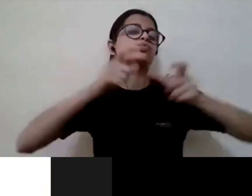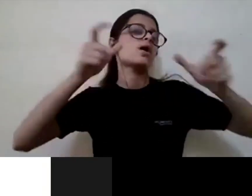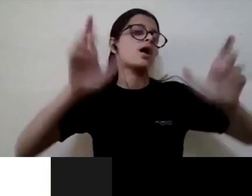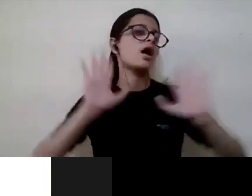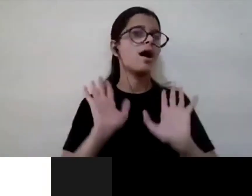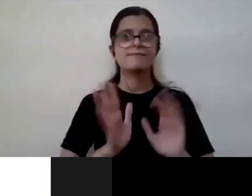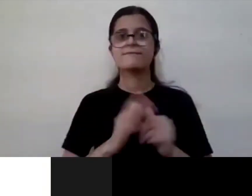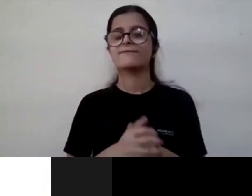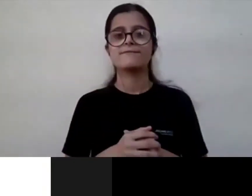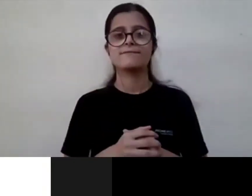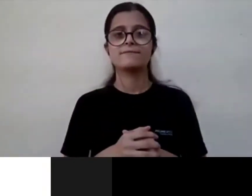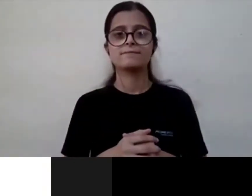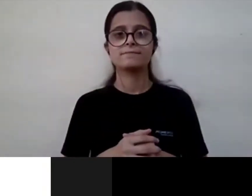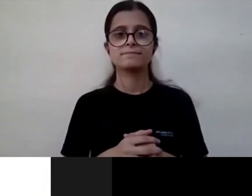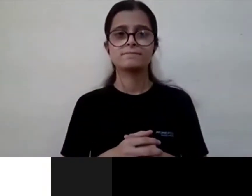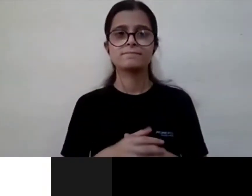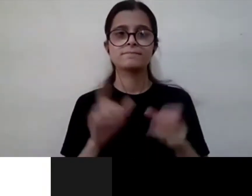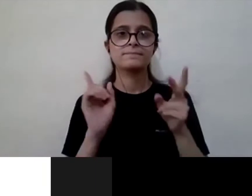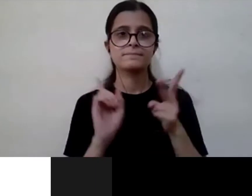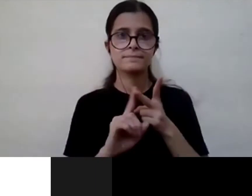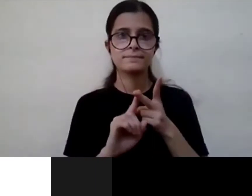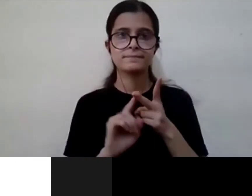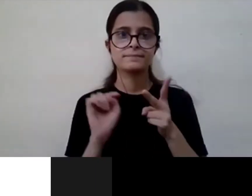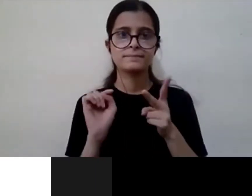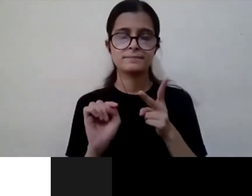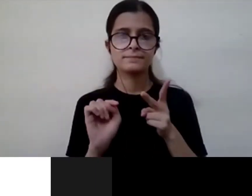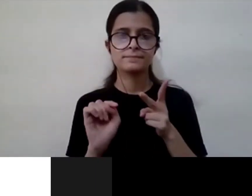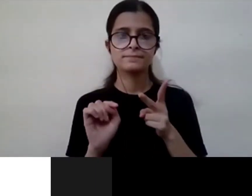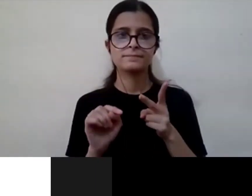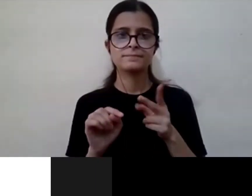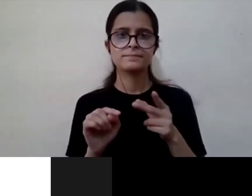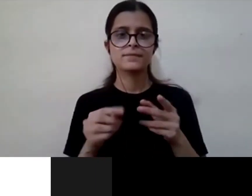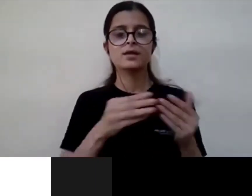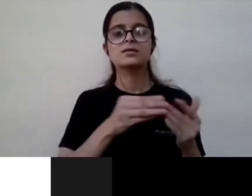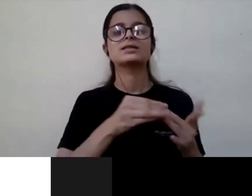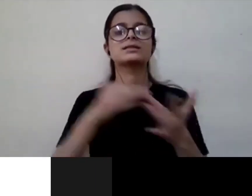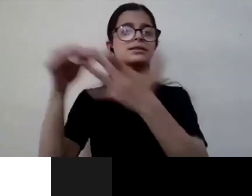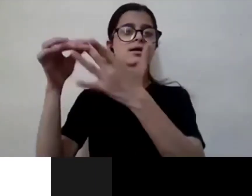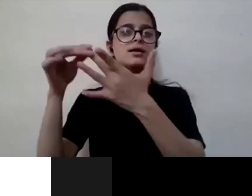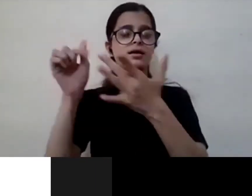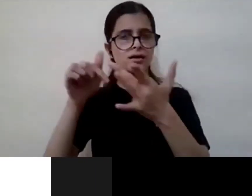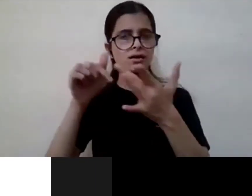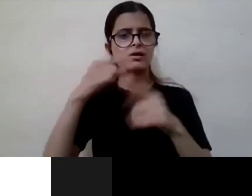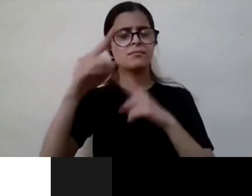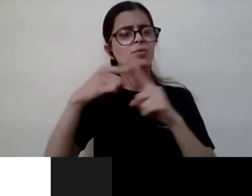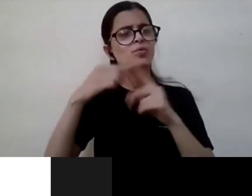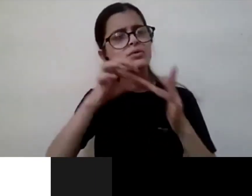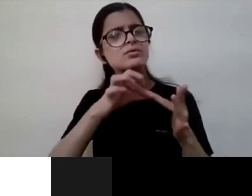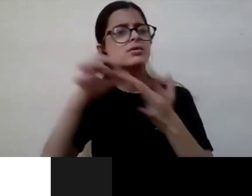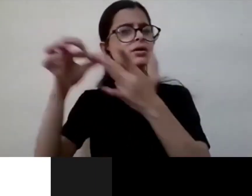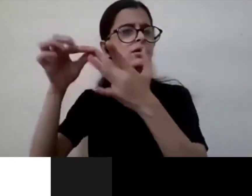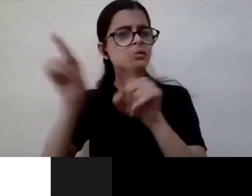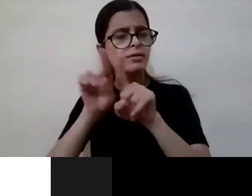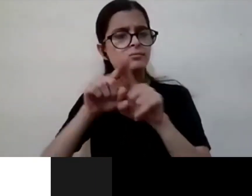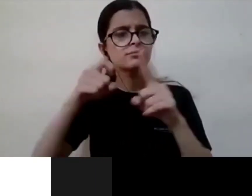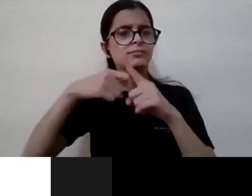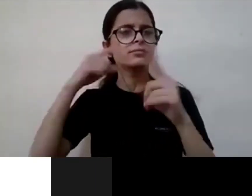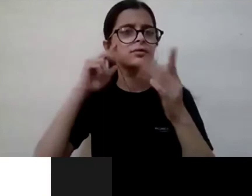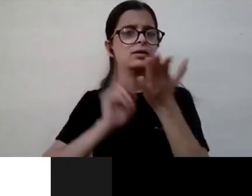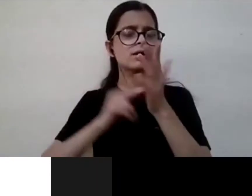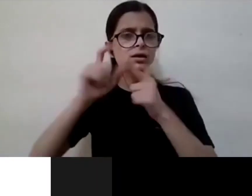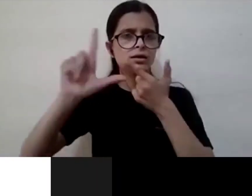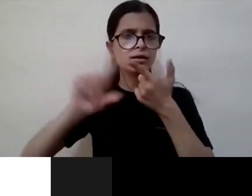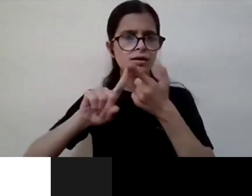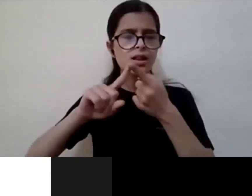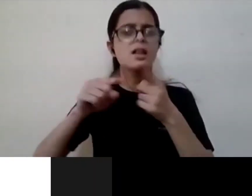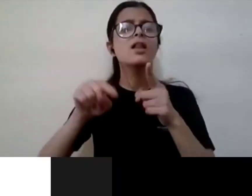uh second thing is that it is also about standardization so one effort is that kindle became accessible accessible um